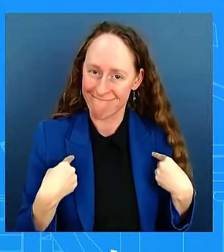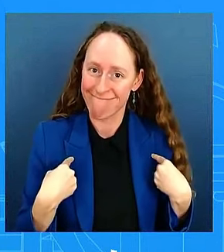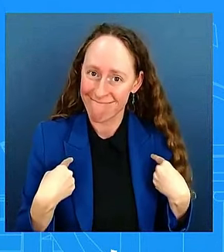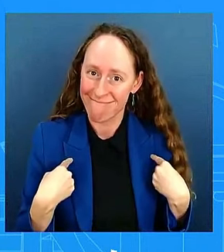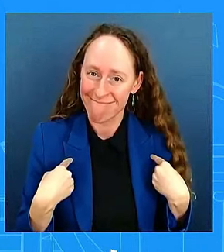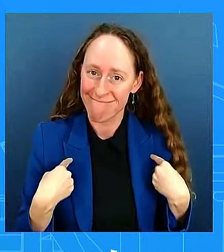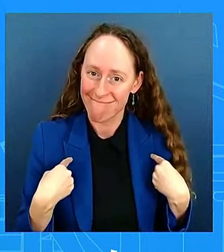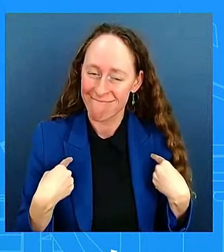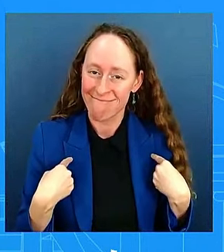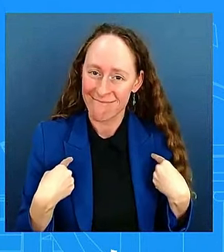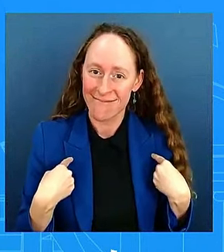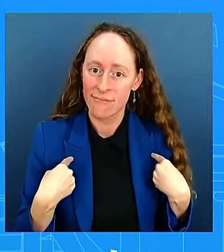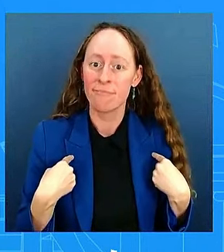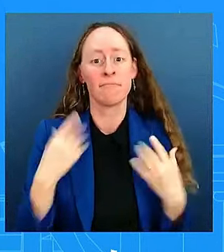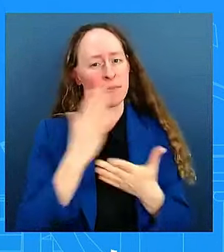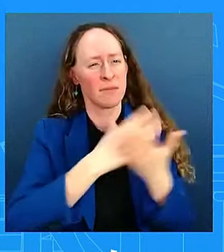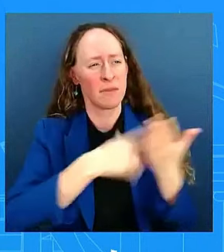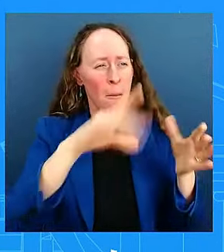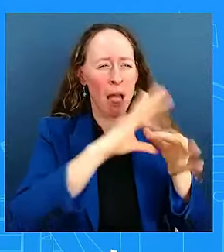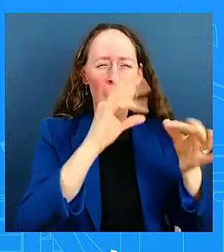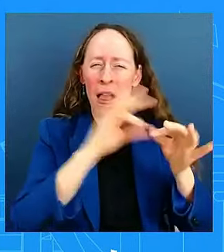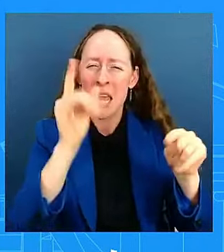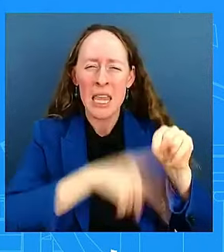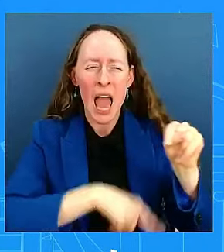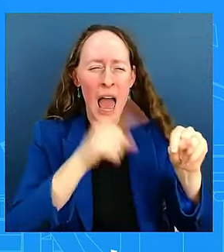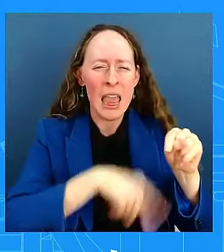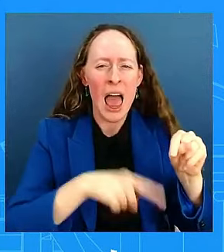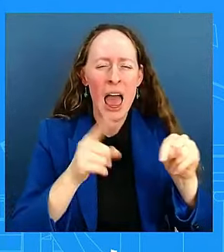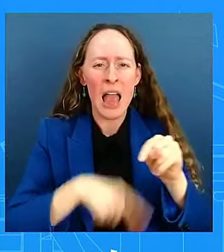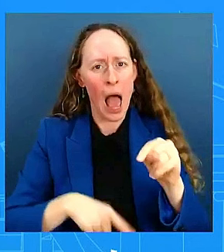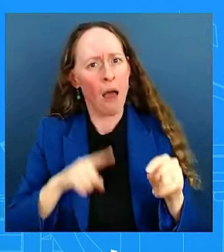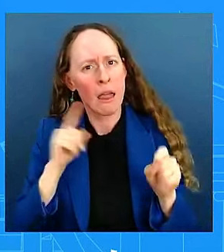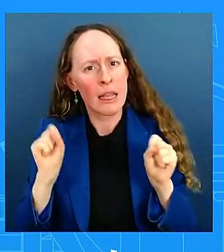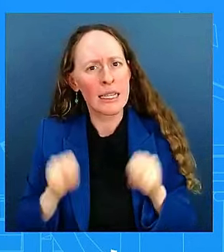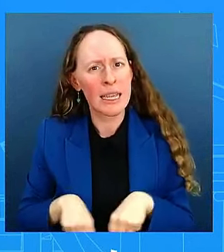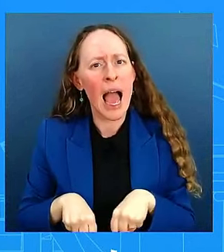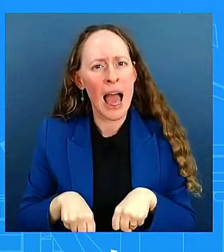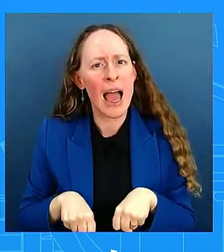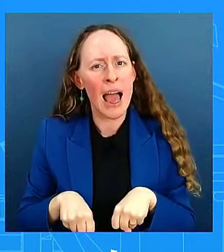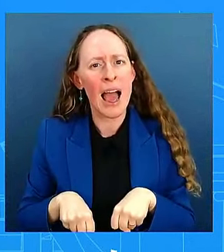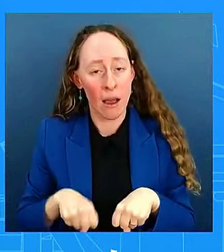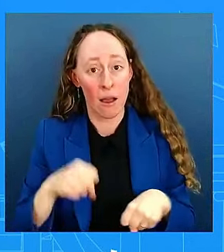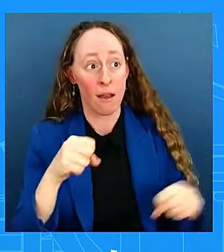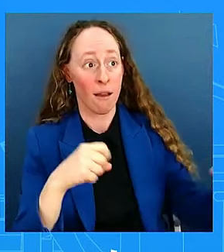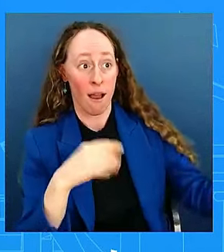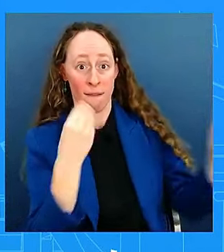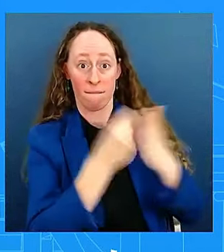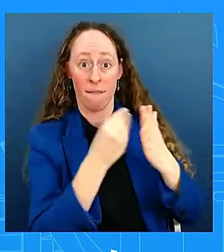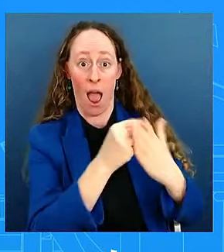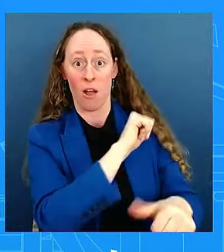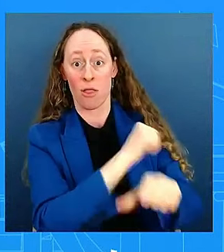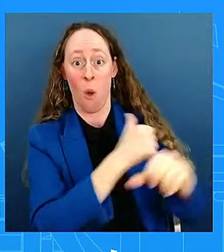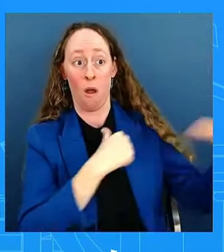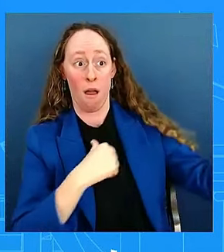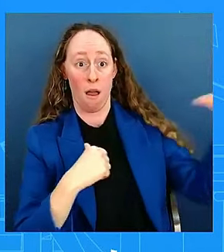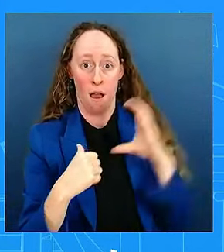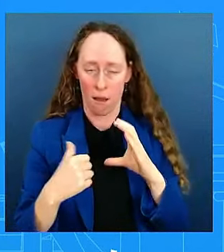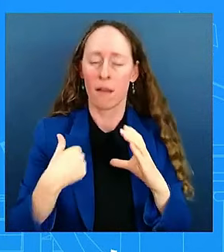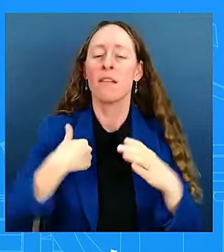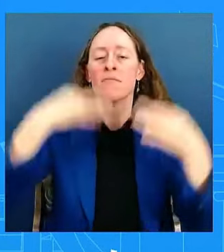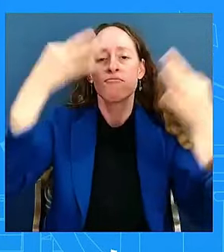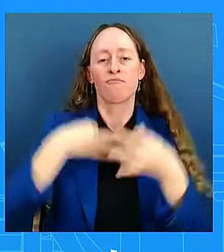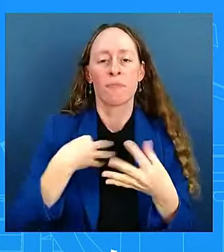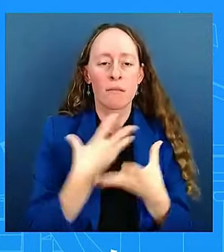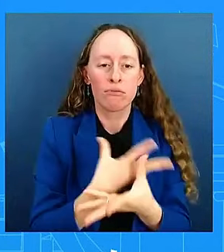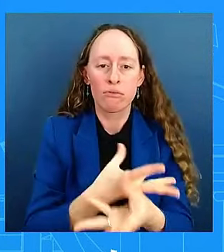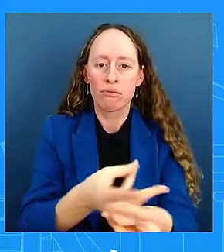all the money we — I was authorized to spend by the Congress has gone to building — to — gone to